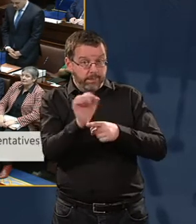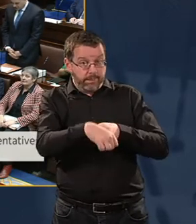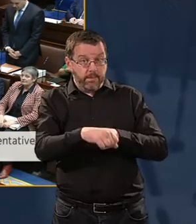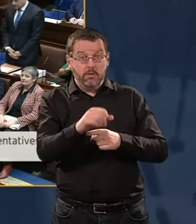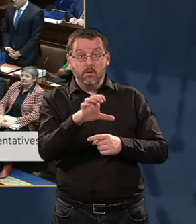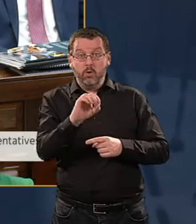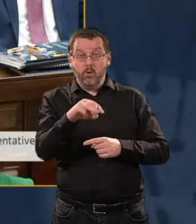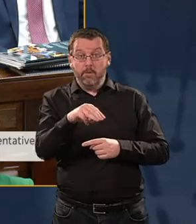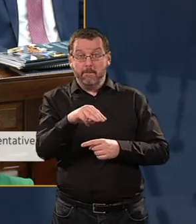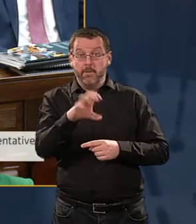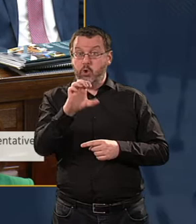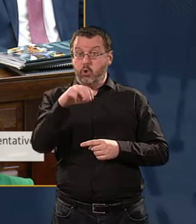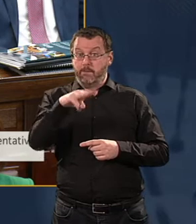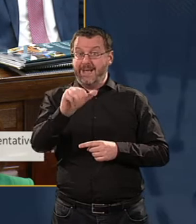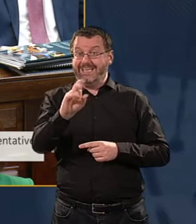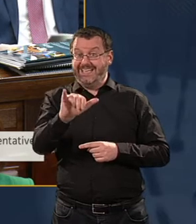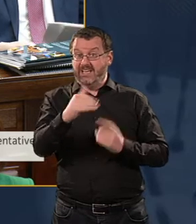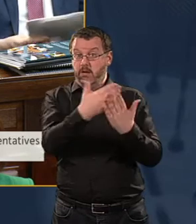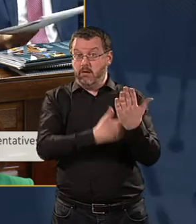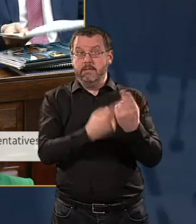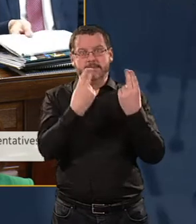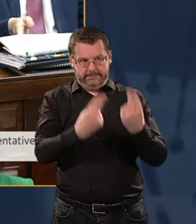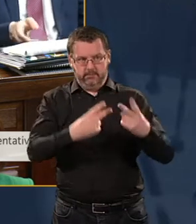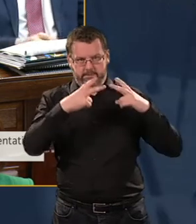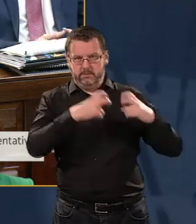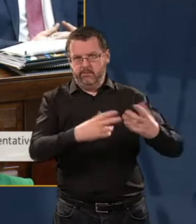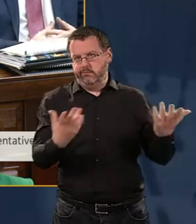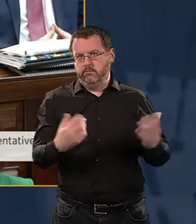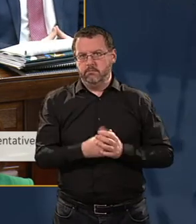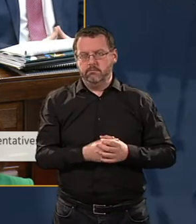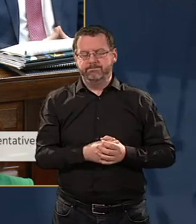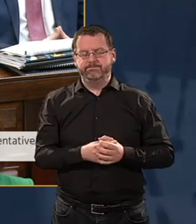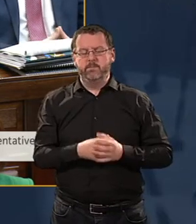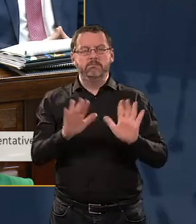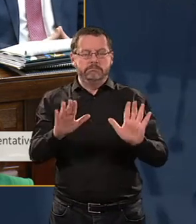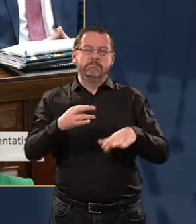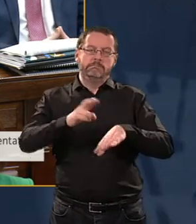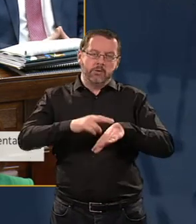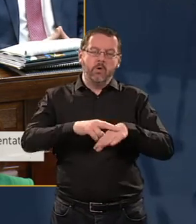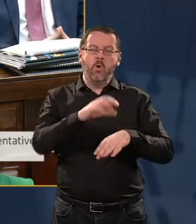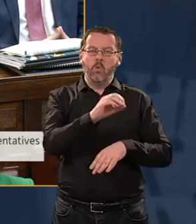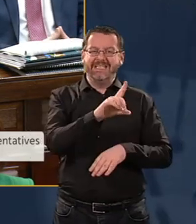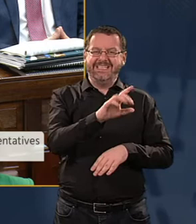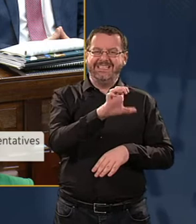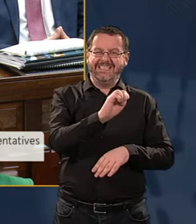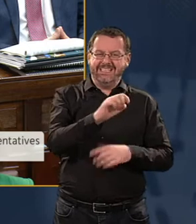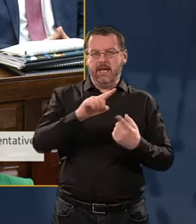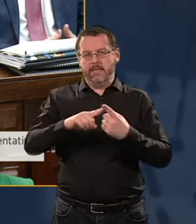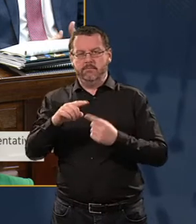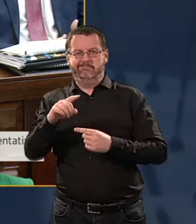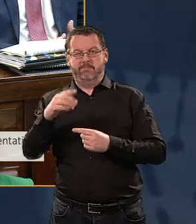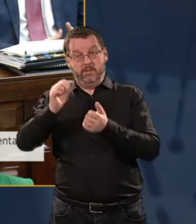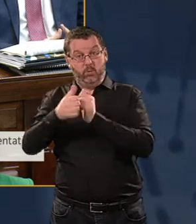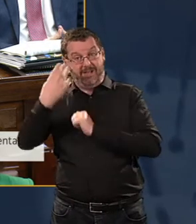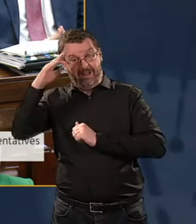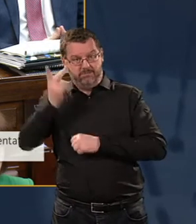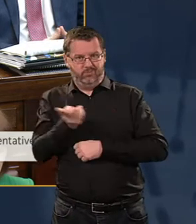company law. So those investigations need to take place. I think it is probably best for Sport Ireland and ODCE to decide the form of those investigations,